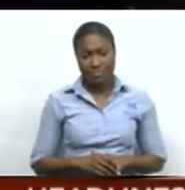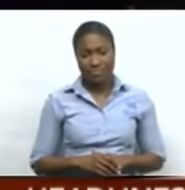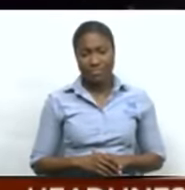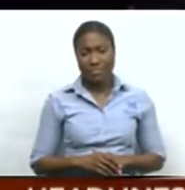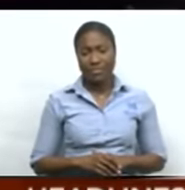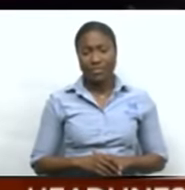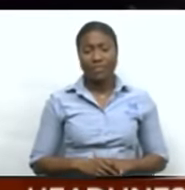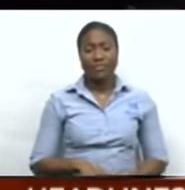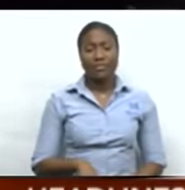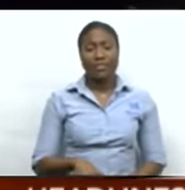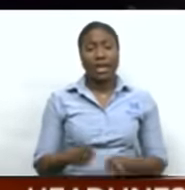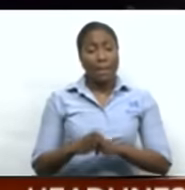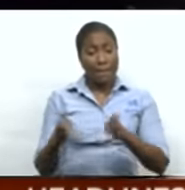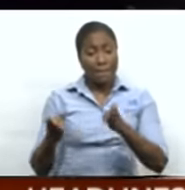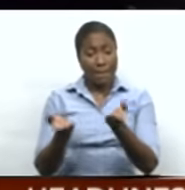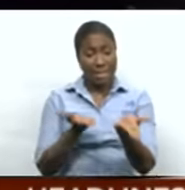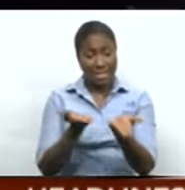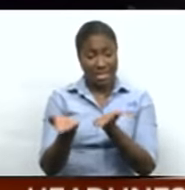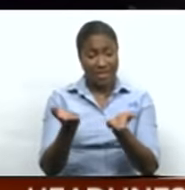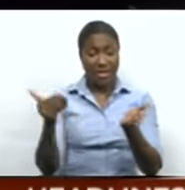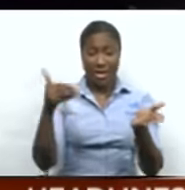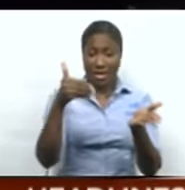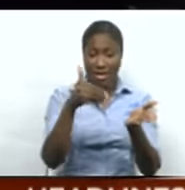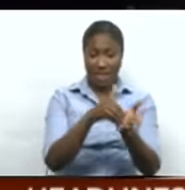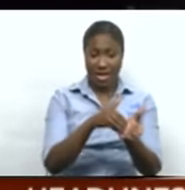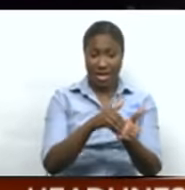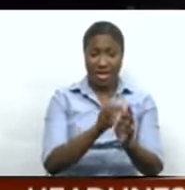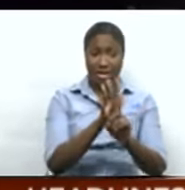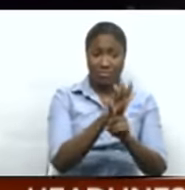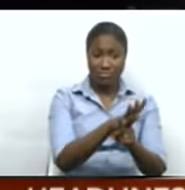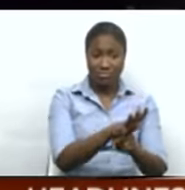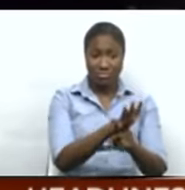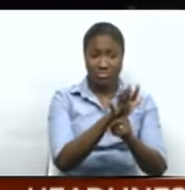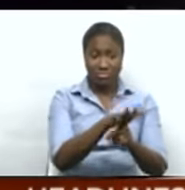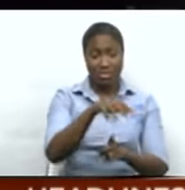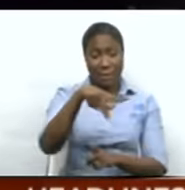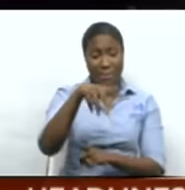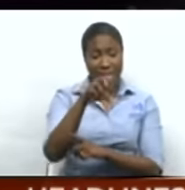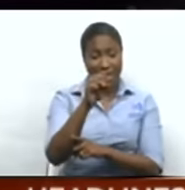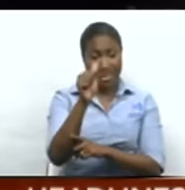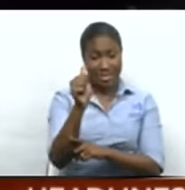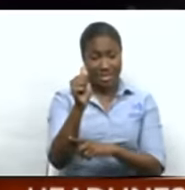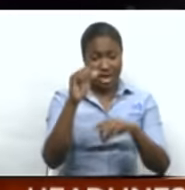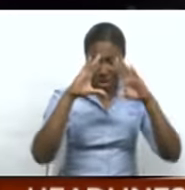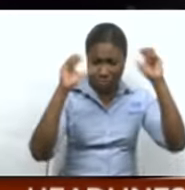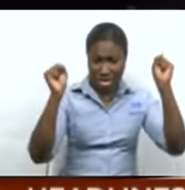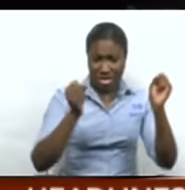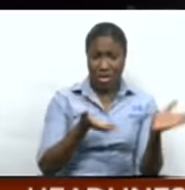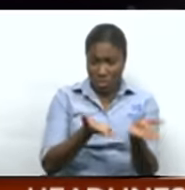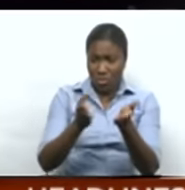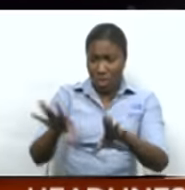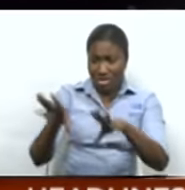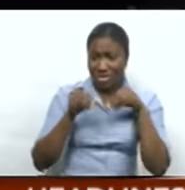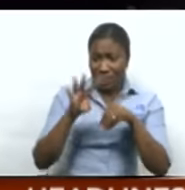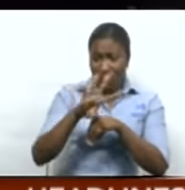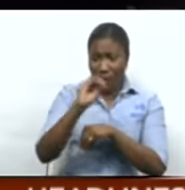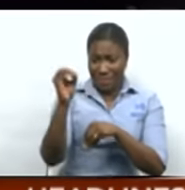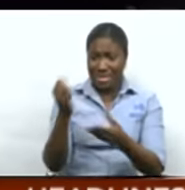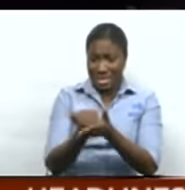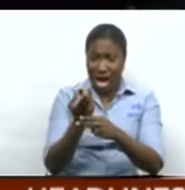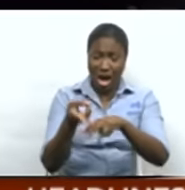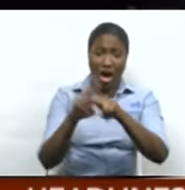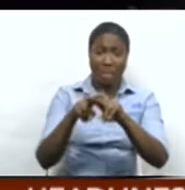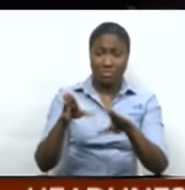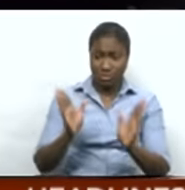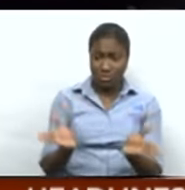Public servants are once again pressuring the PSA president, Leroy Bautiste, to accept the government's 4% wage offer. We're taking